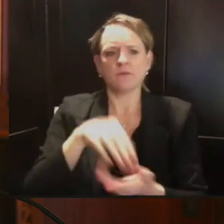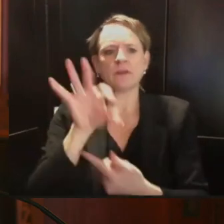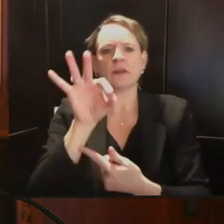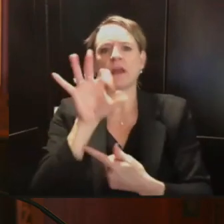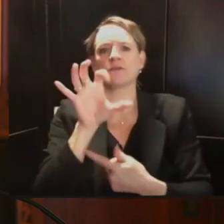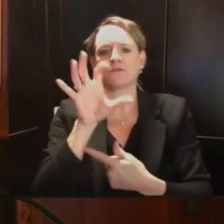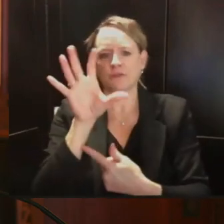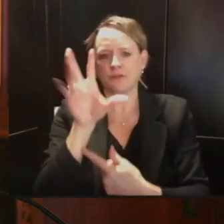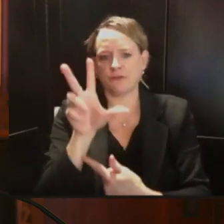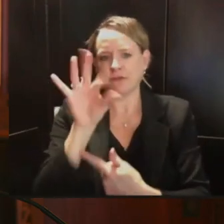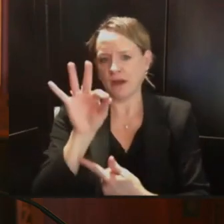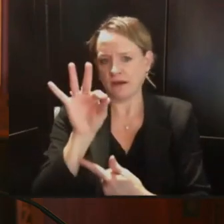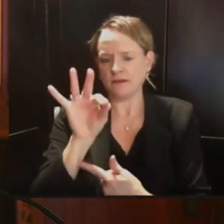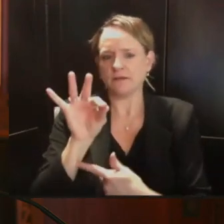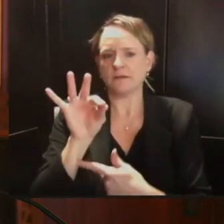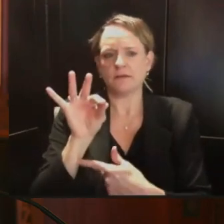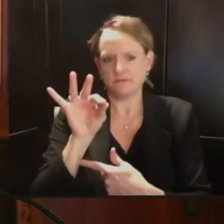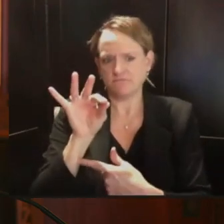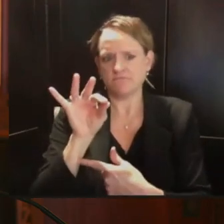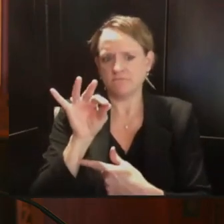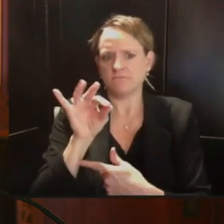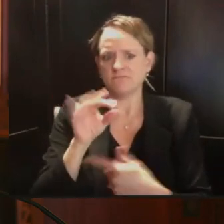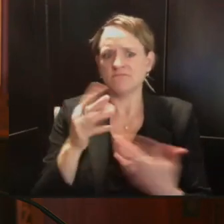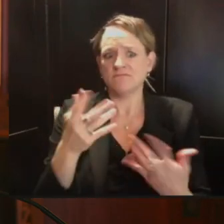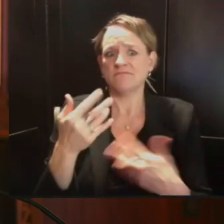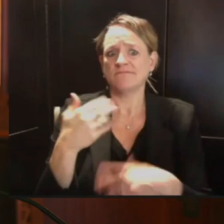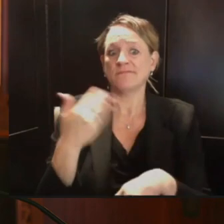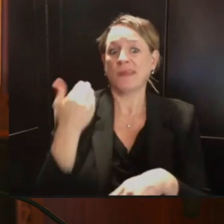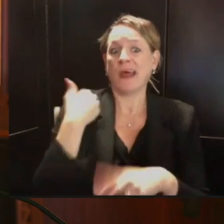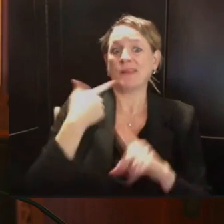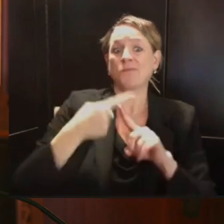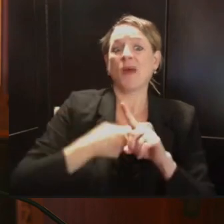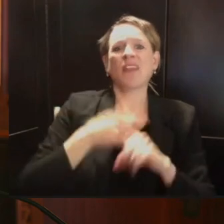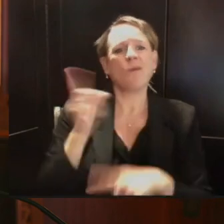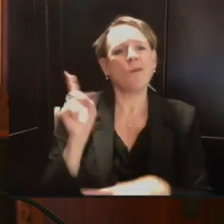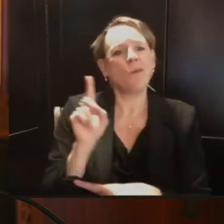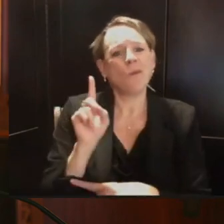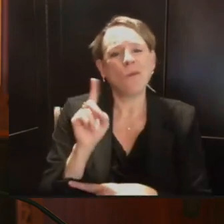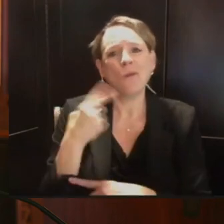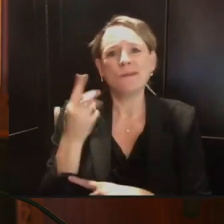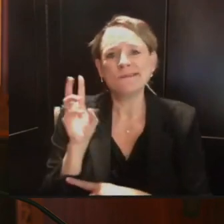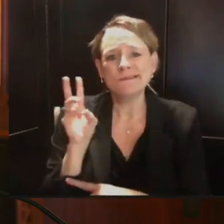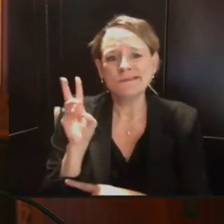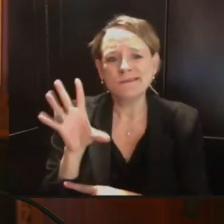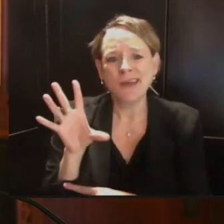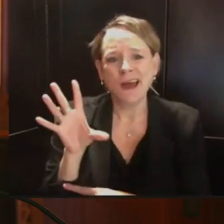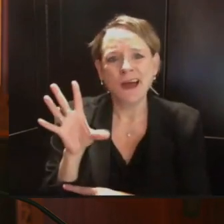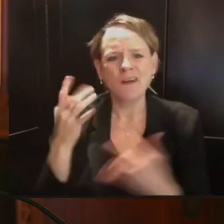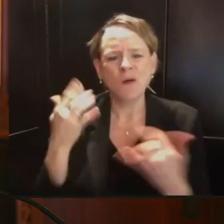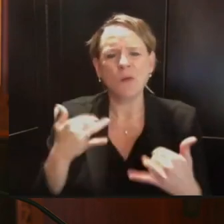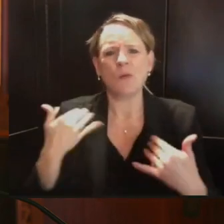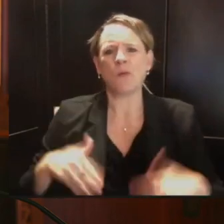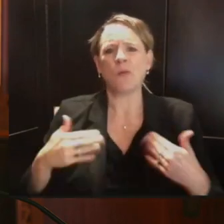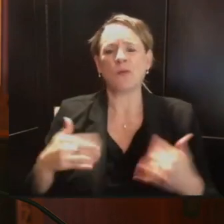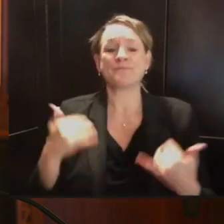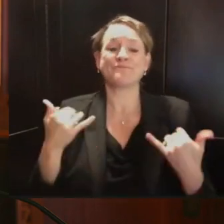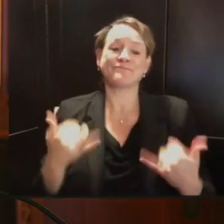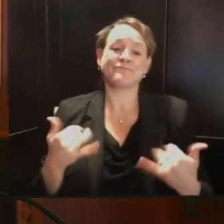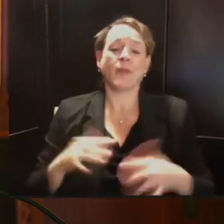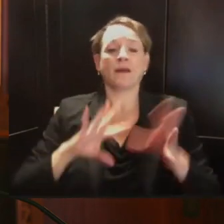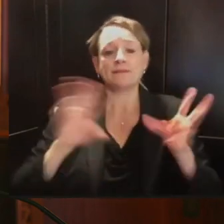665 one month ago. Our total deaths have reached 1,265